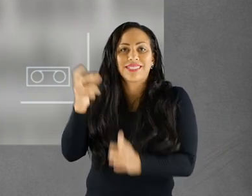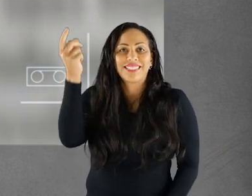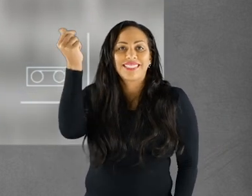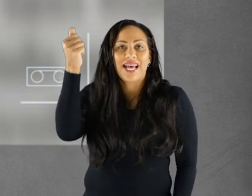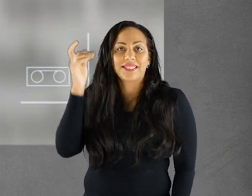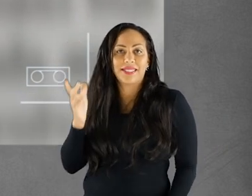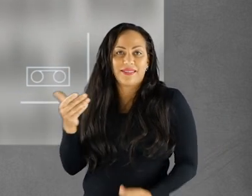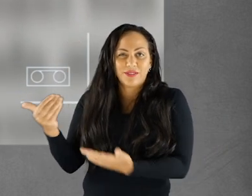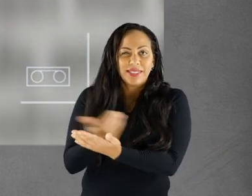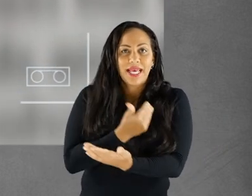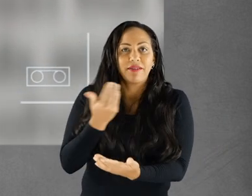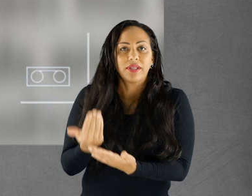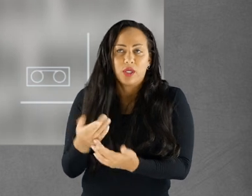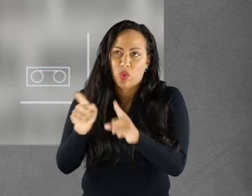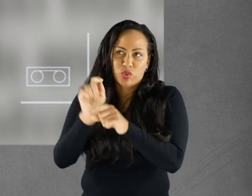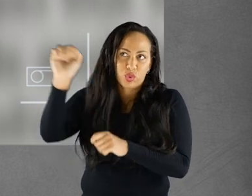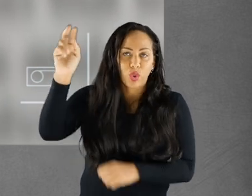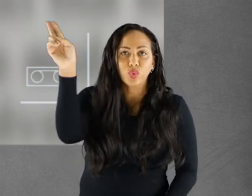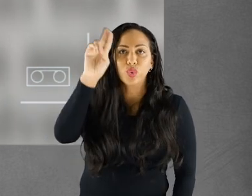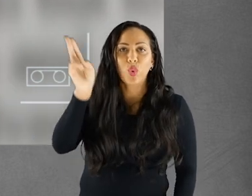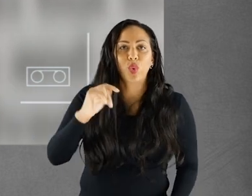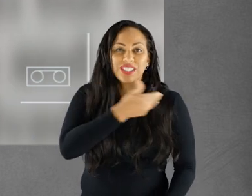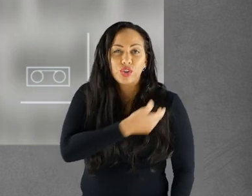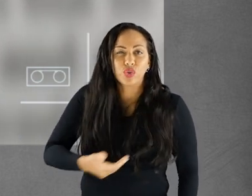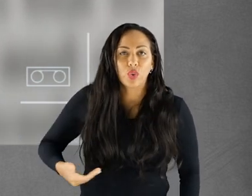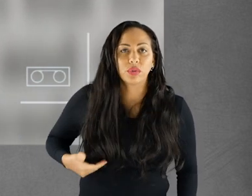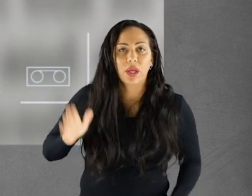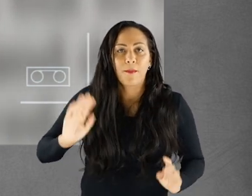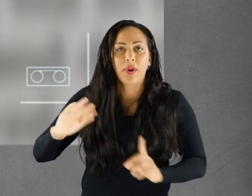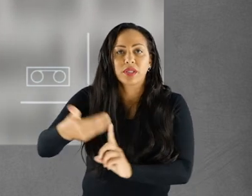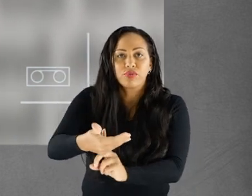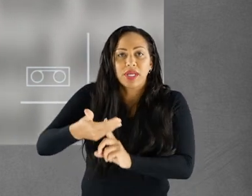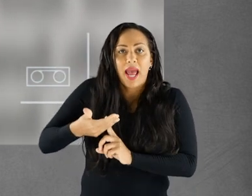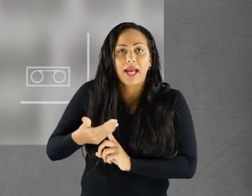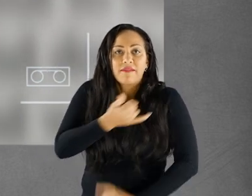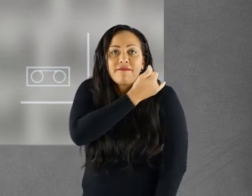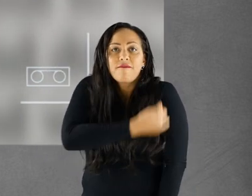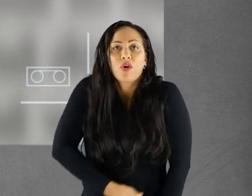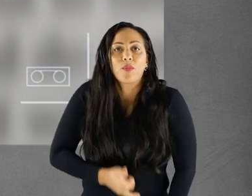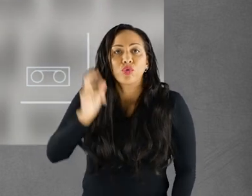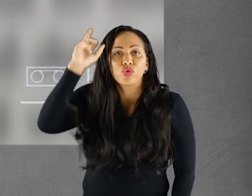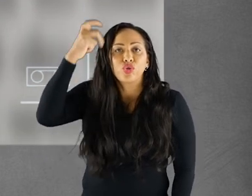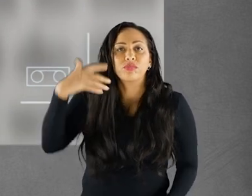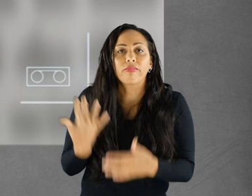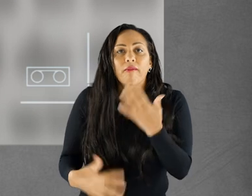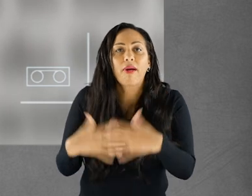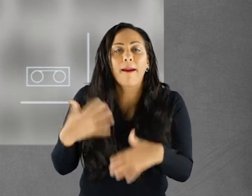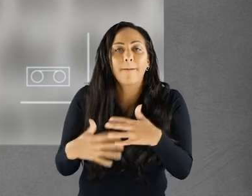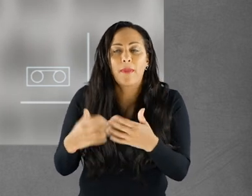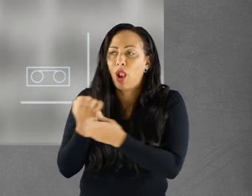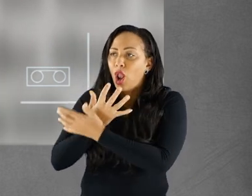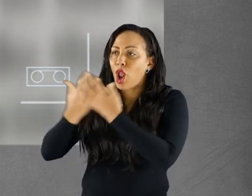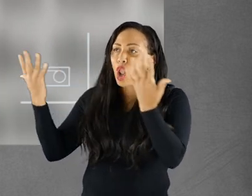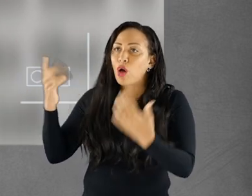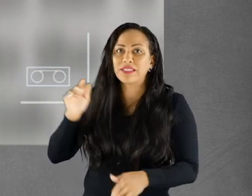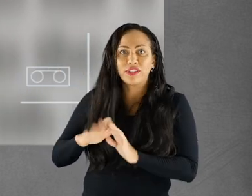as well as the school's insurance policy to protect their vulnerable students from any harm. Many of the children at the school thought